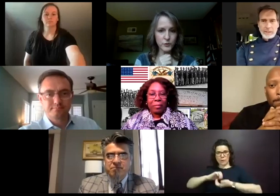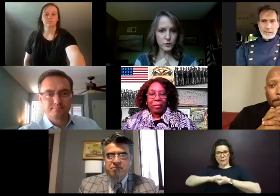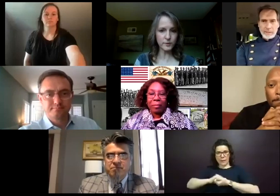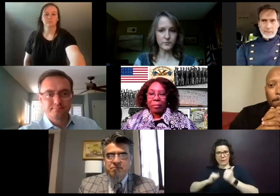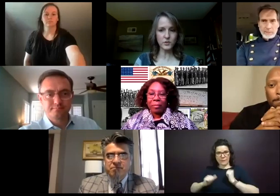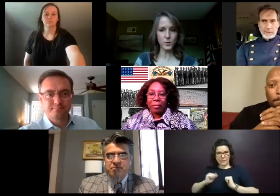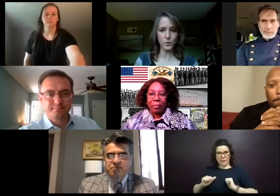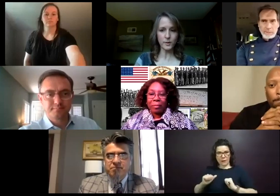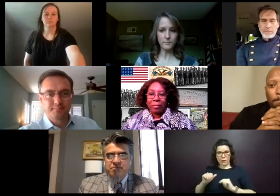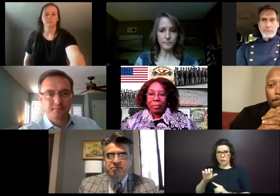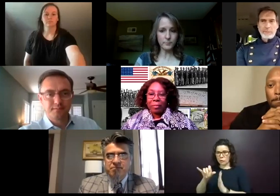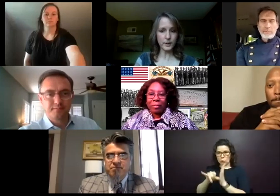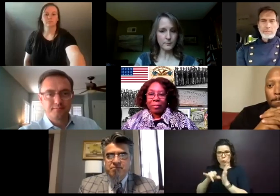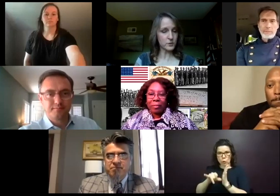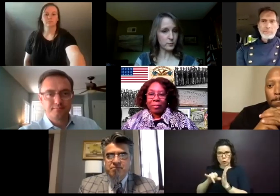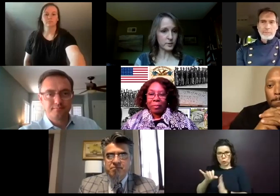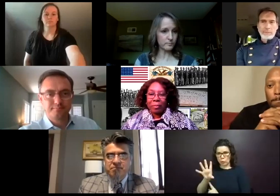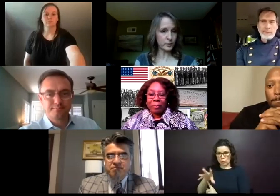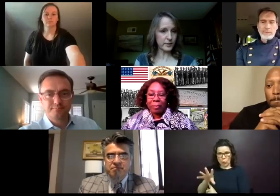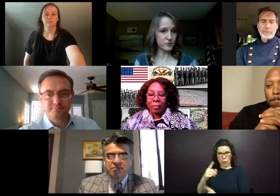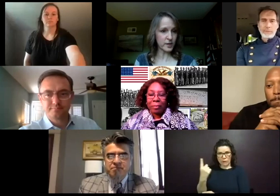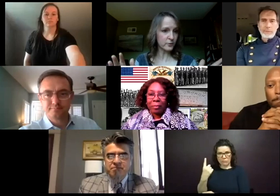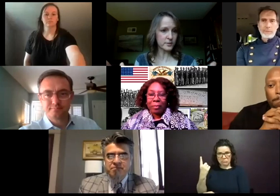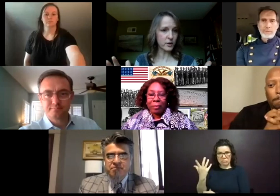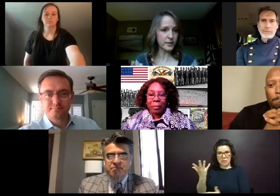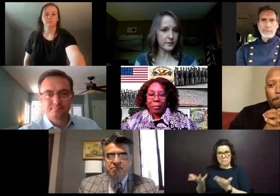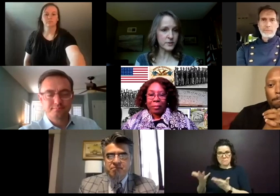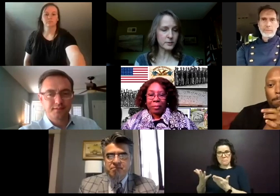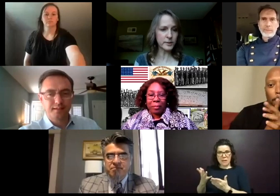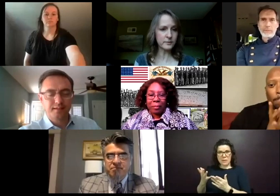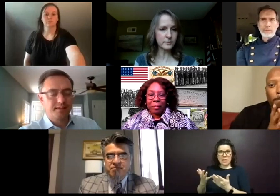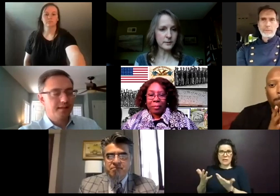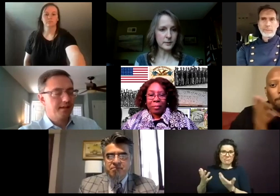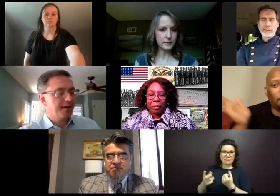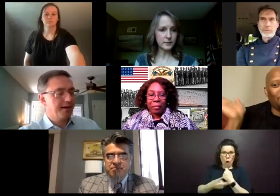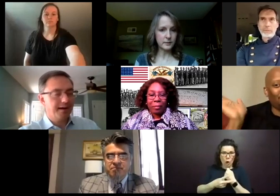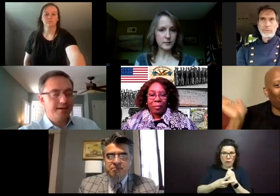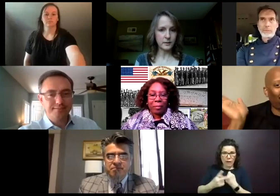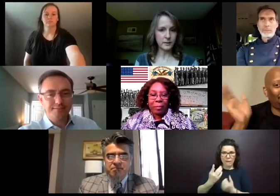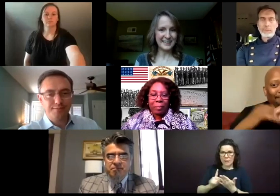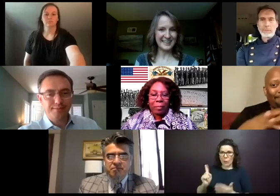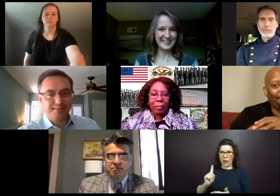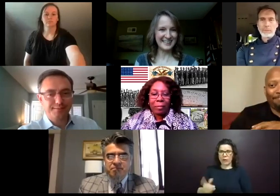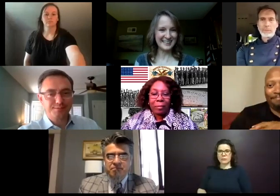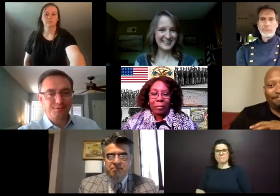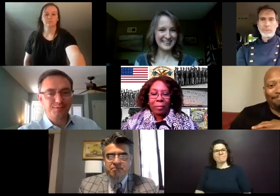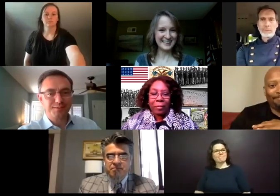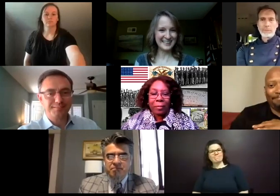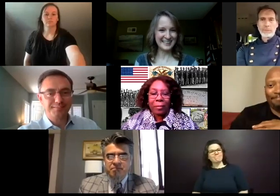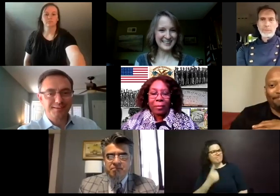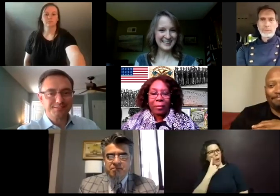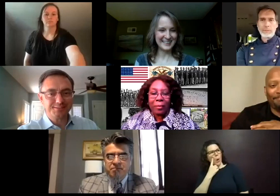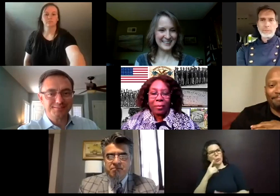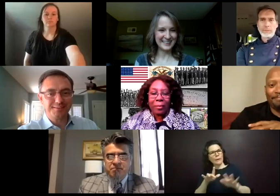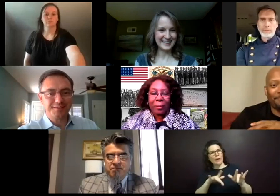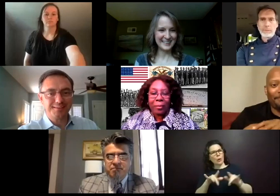anywhere on YouTube? And if so, perhaps we could put that in chat, or is it archived anywhere? I don't think there's a recording